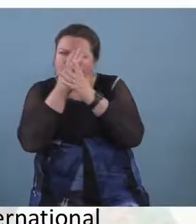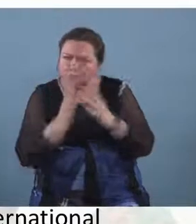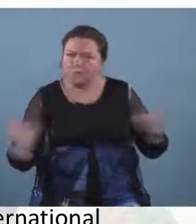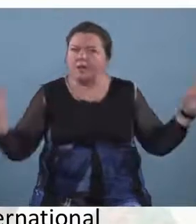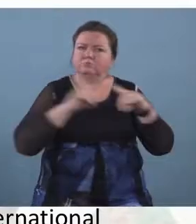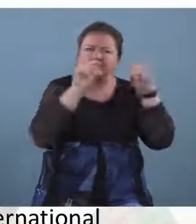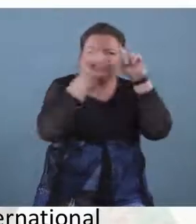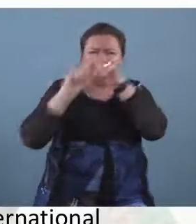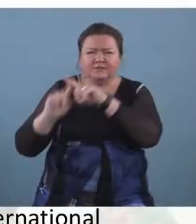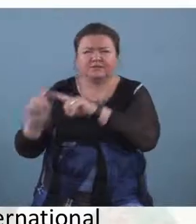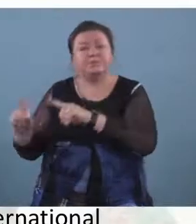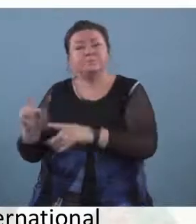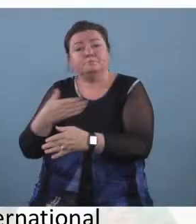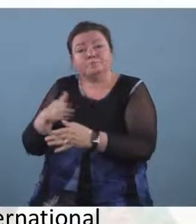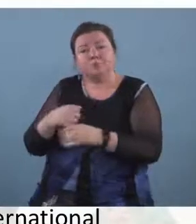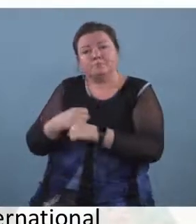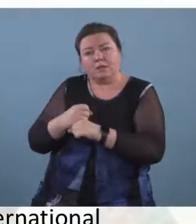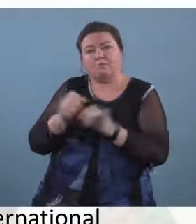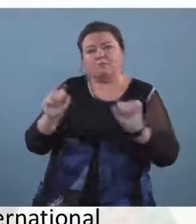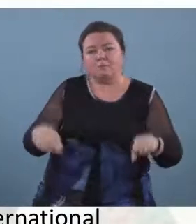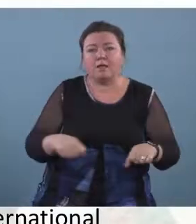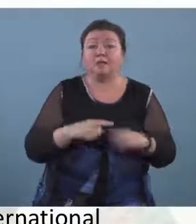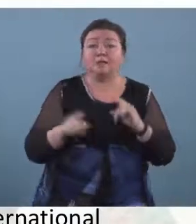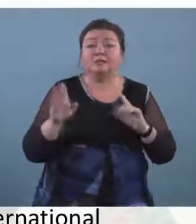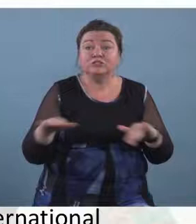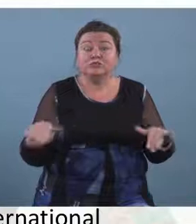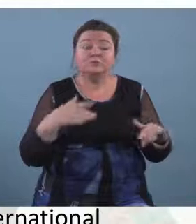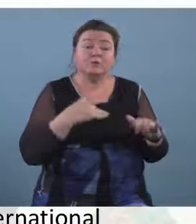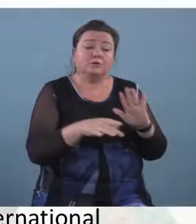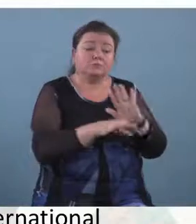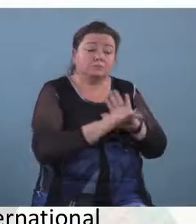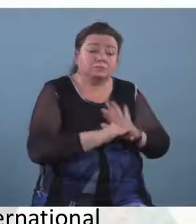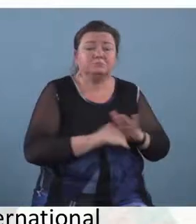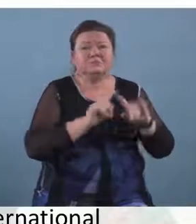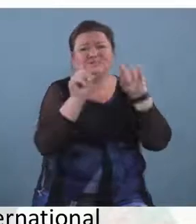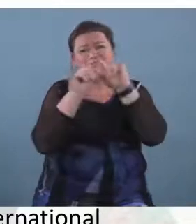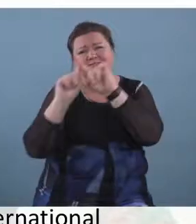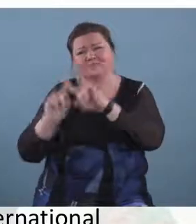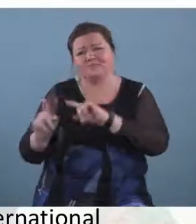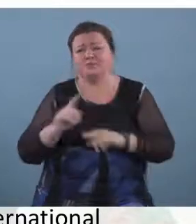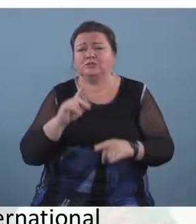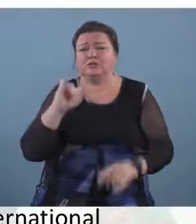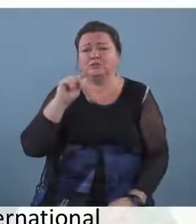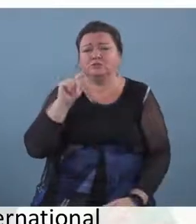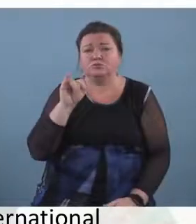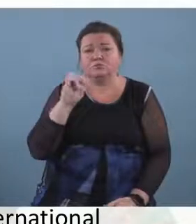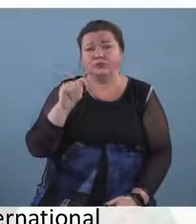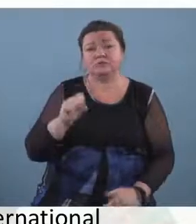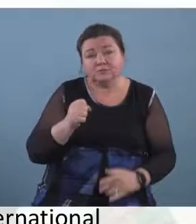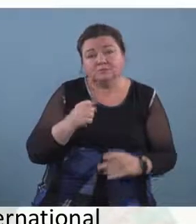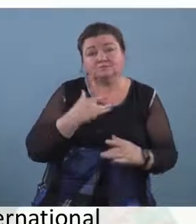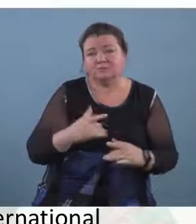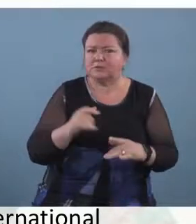children indeed do choose all kinds of instruments there is no favoured